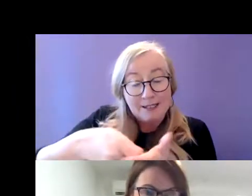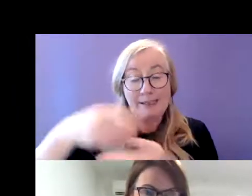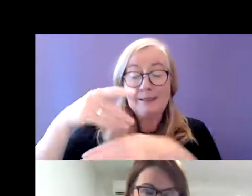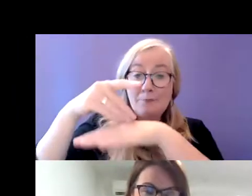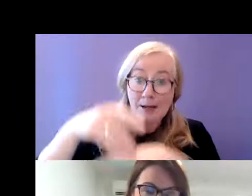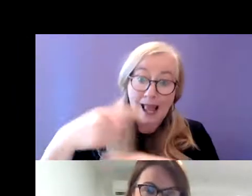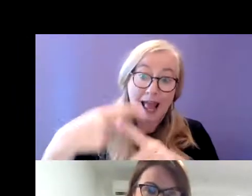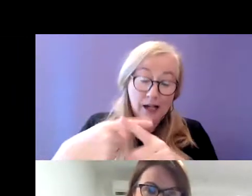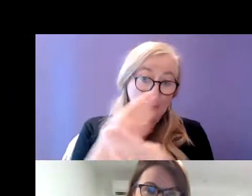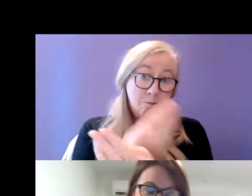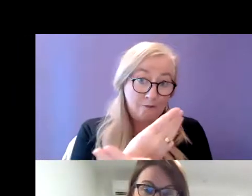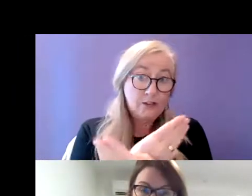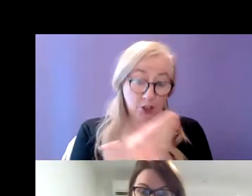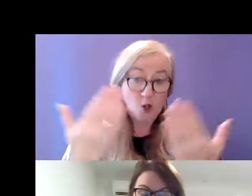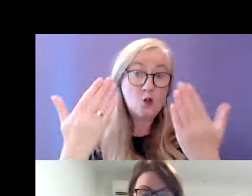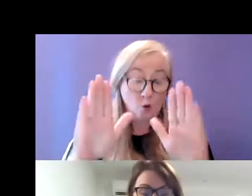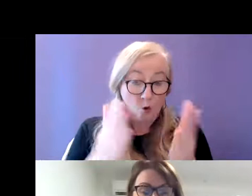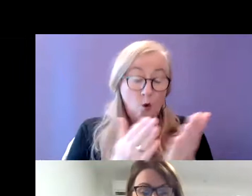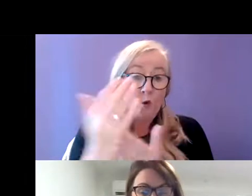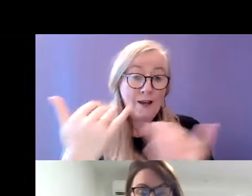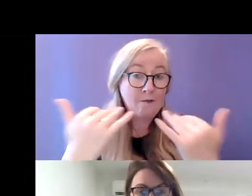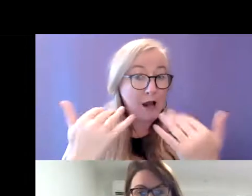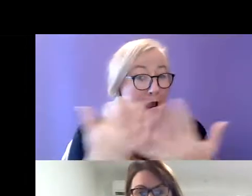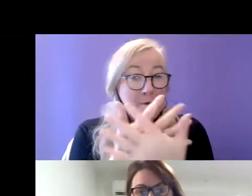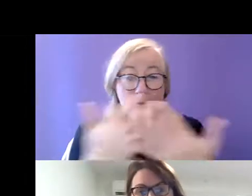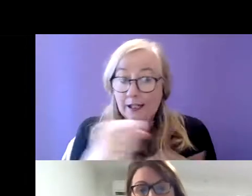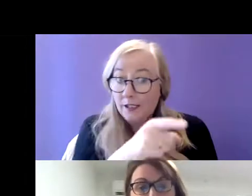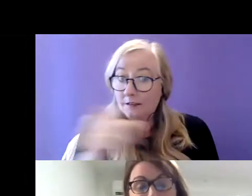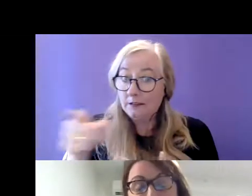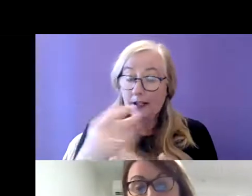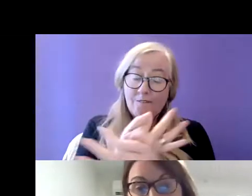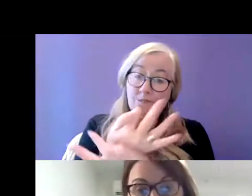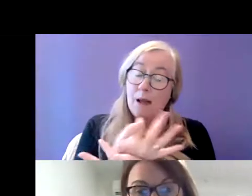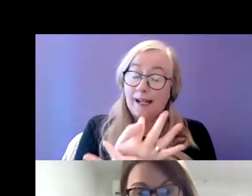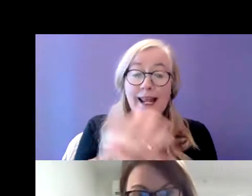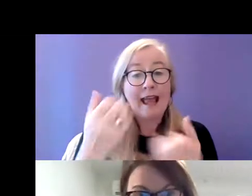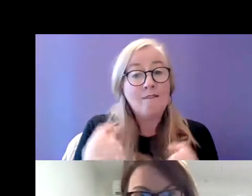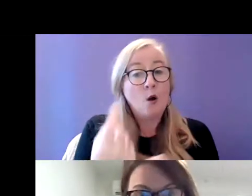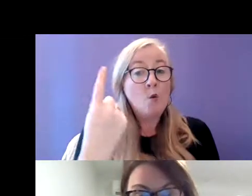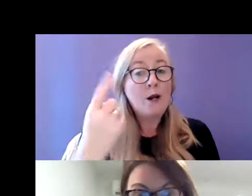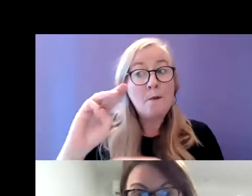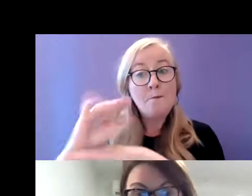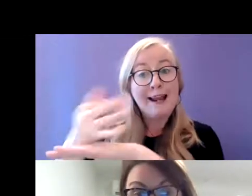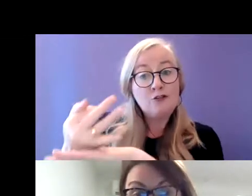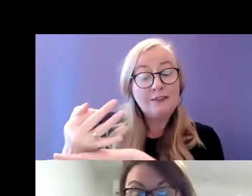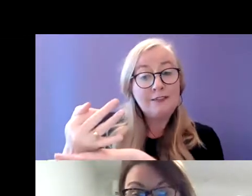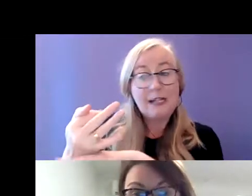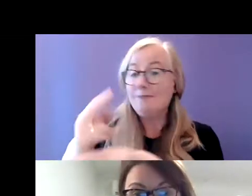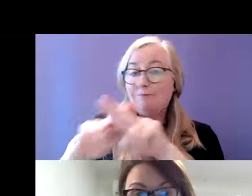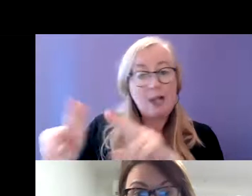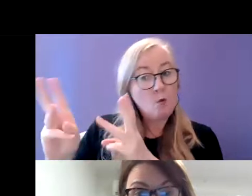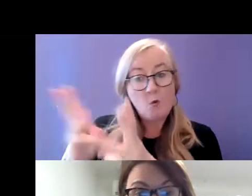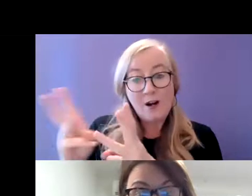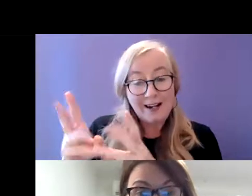highlighted in the data with many families having at least one parent who is unemployed and then